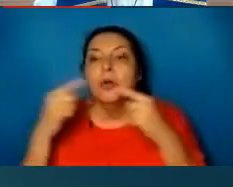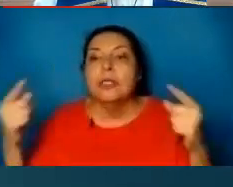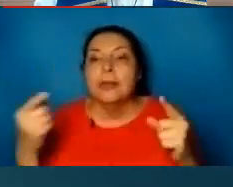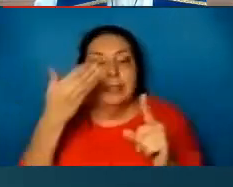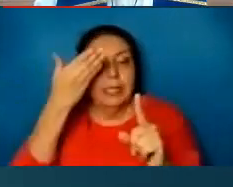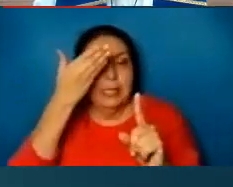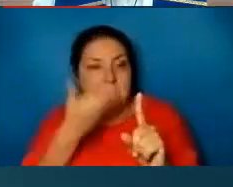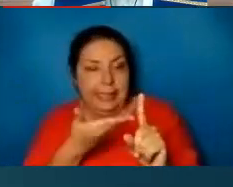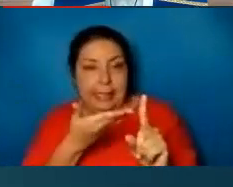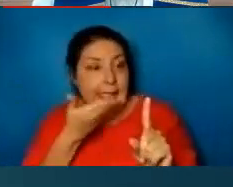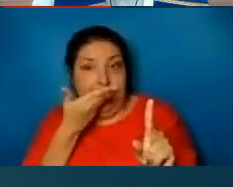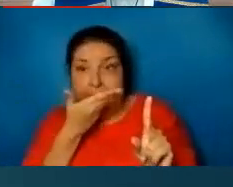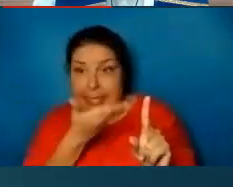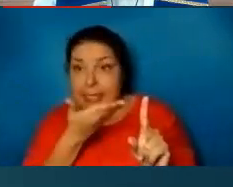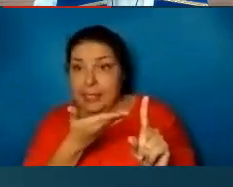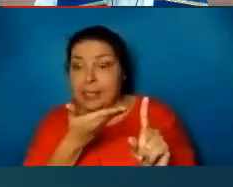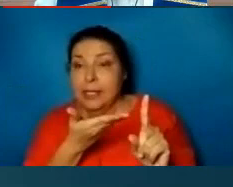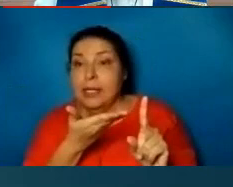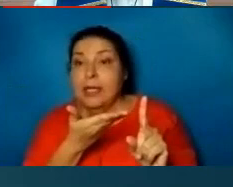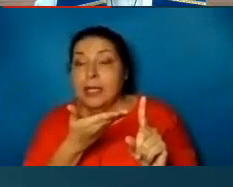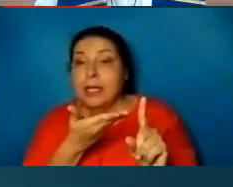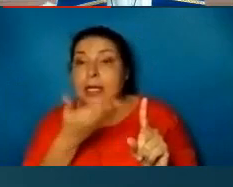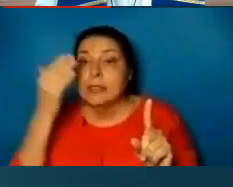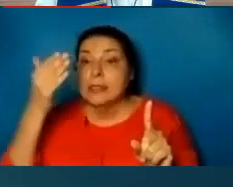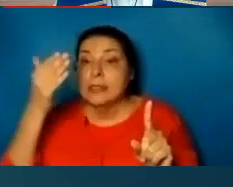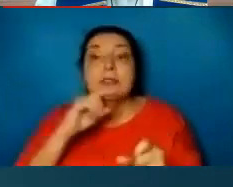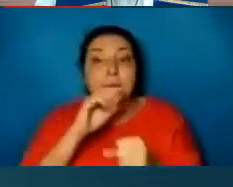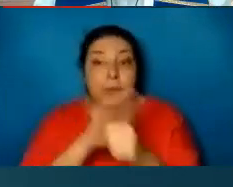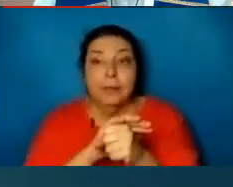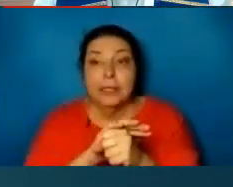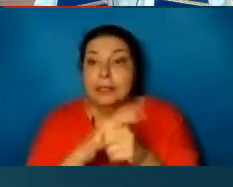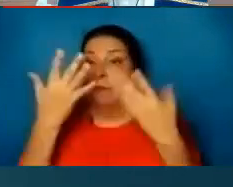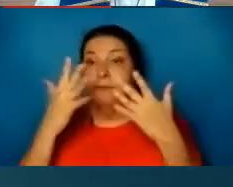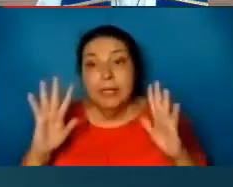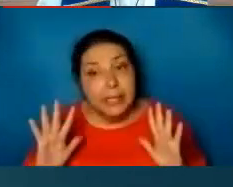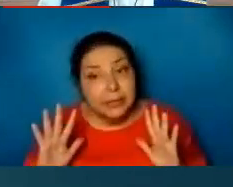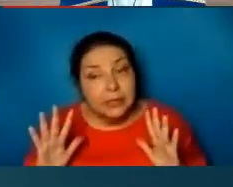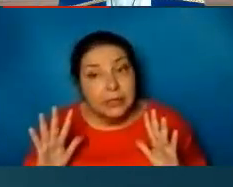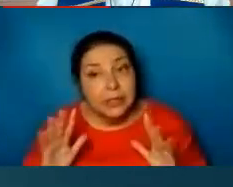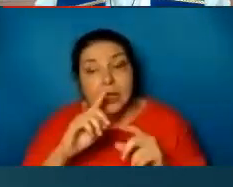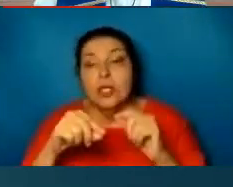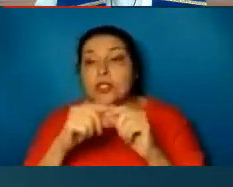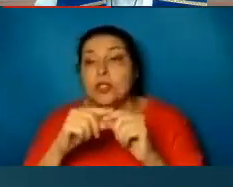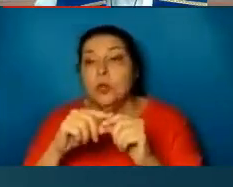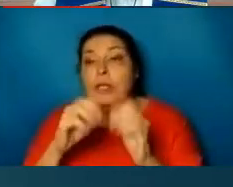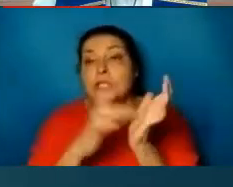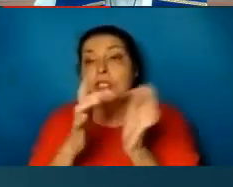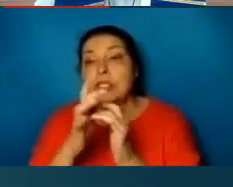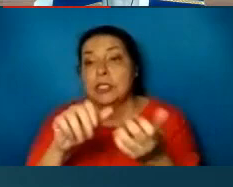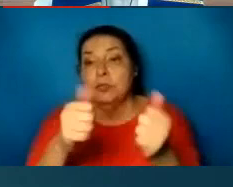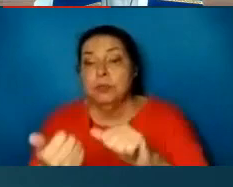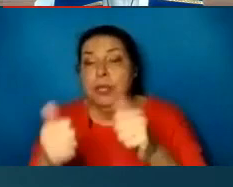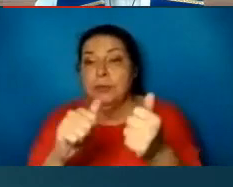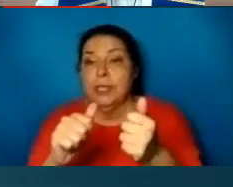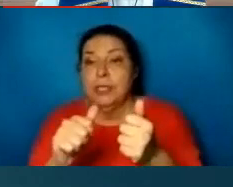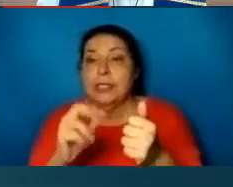is the fulfillment of God's promise. And when Jesus was baptized in the Jordan by